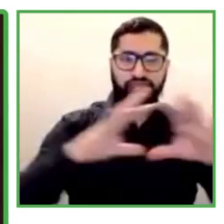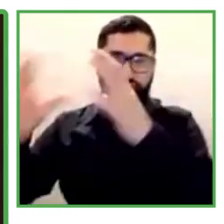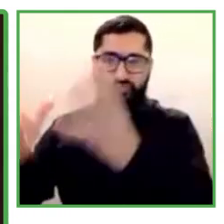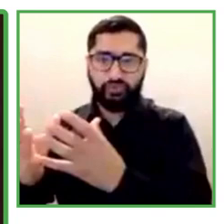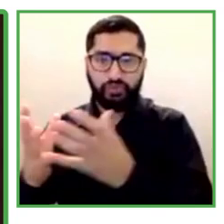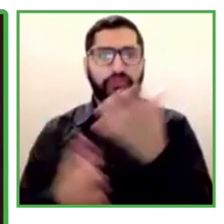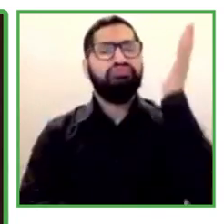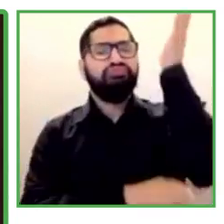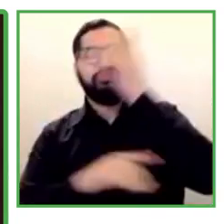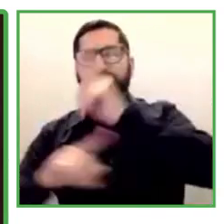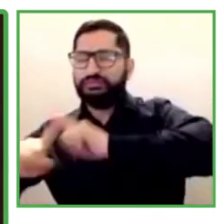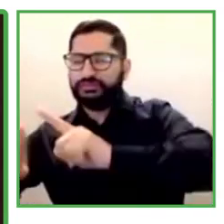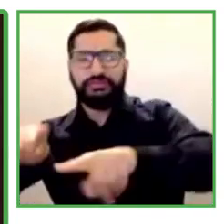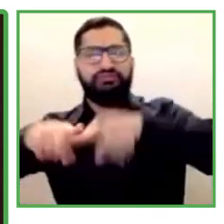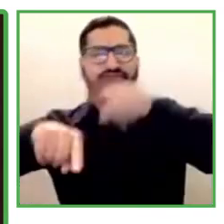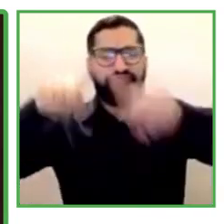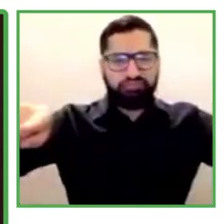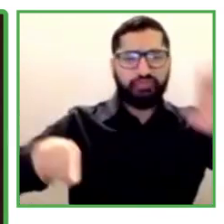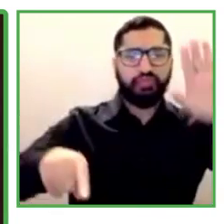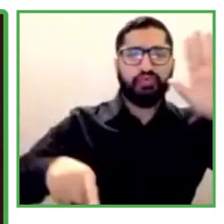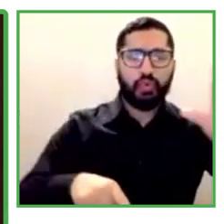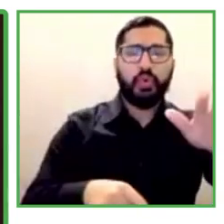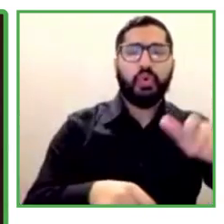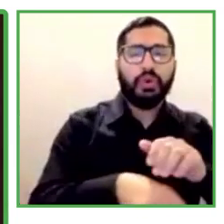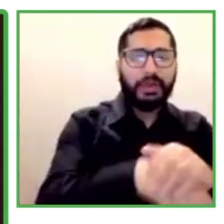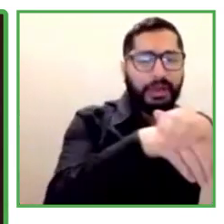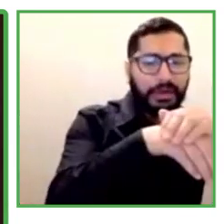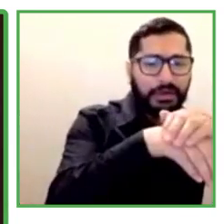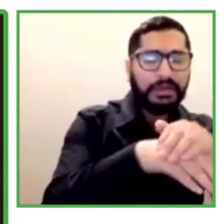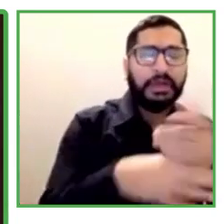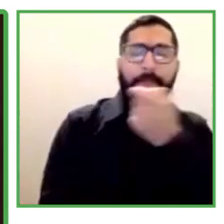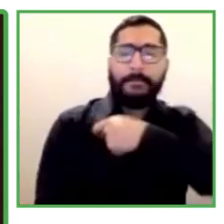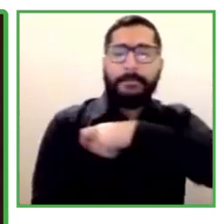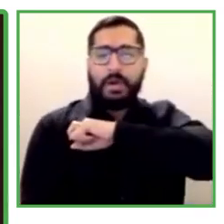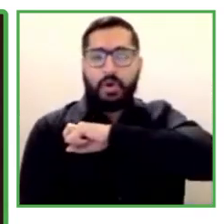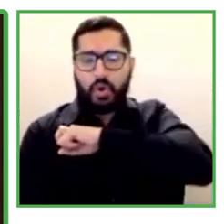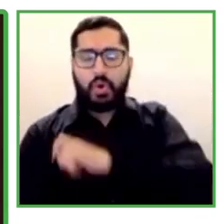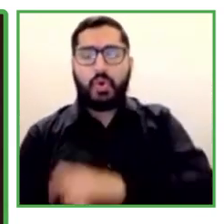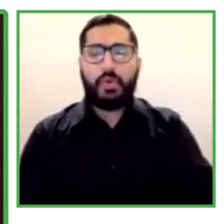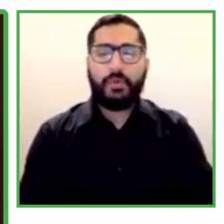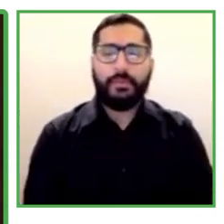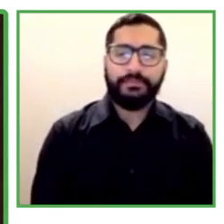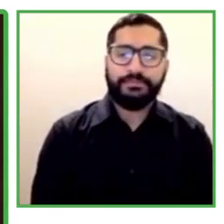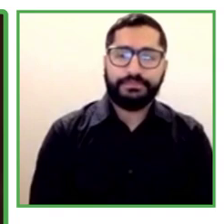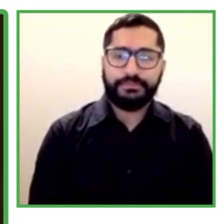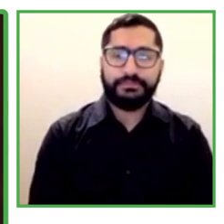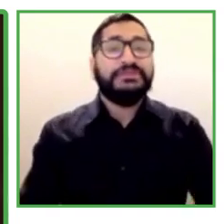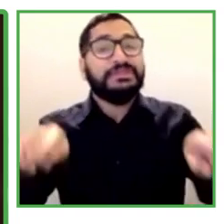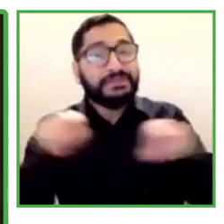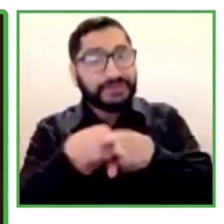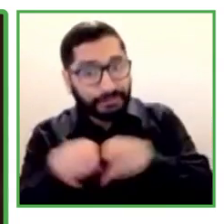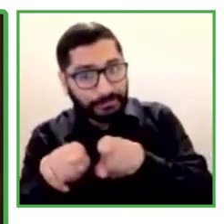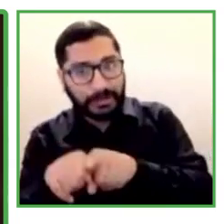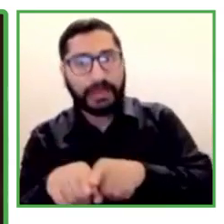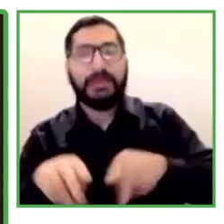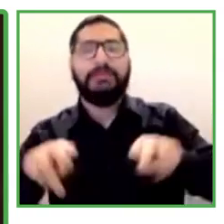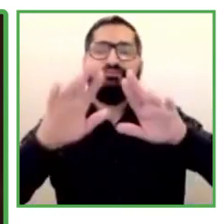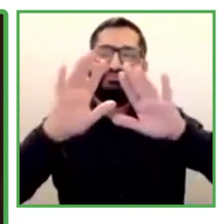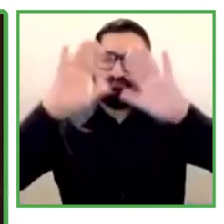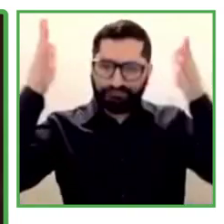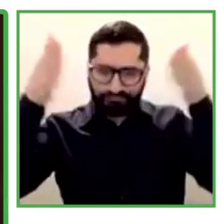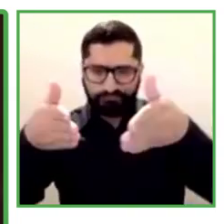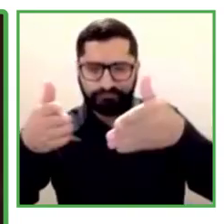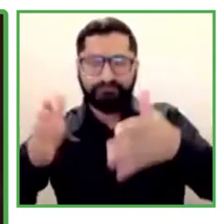and international sign. You can choose your language from the interpretation section below.